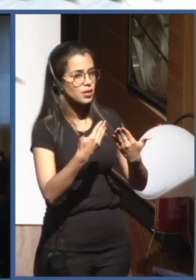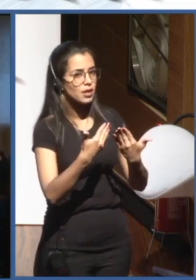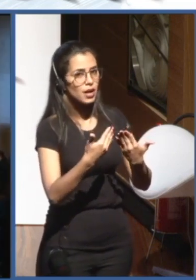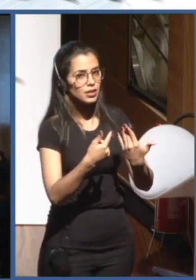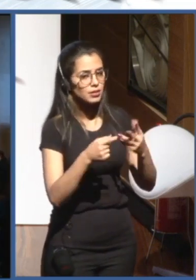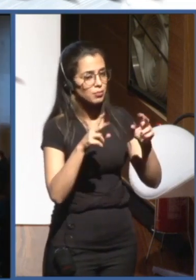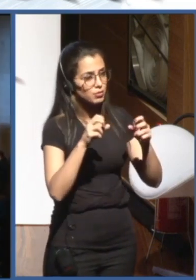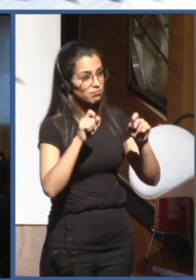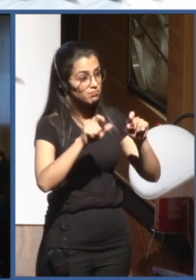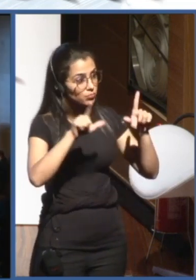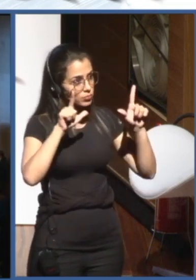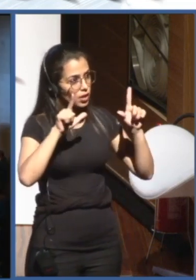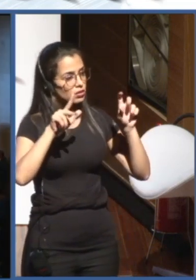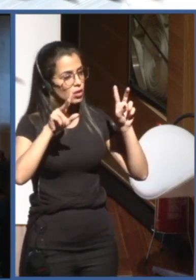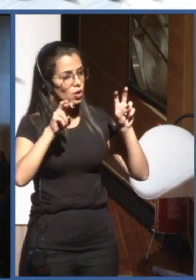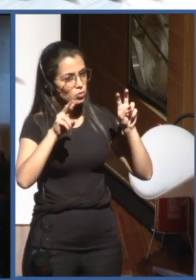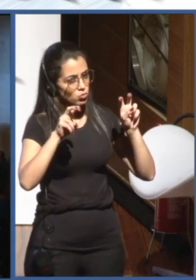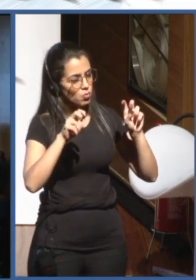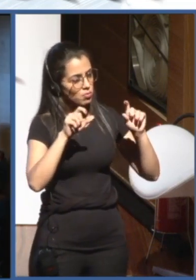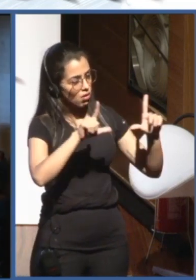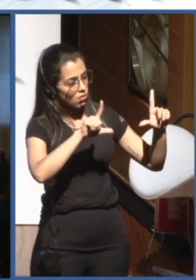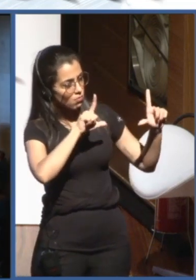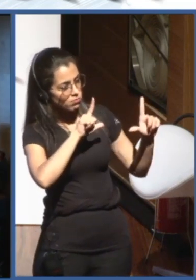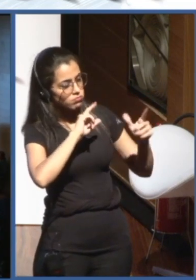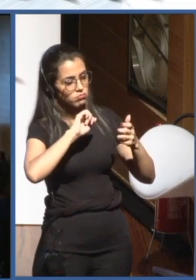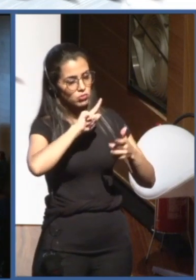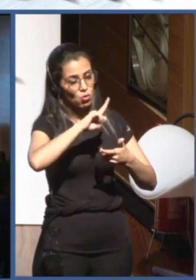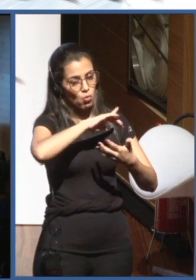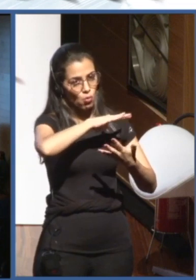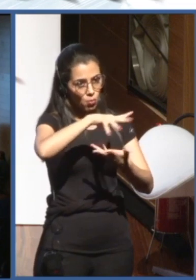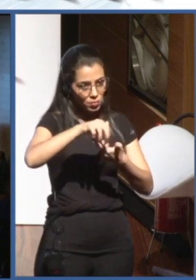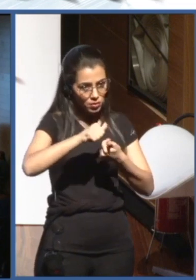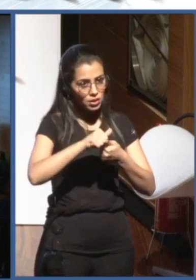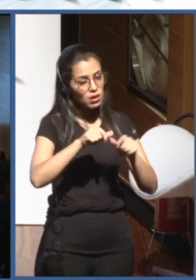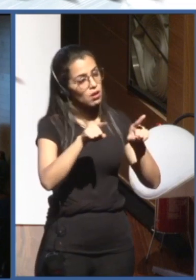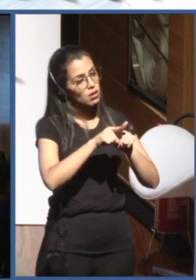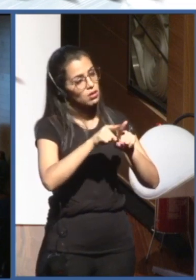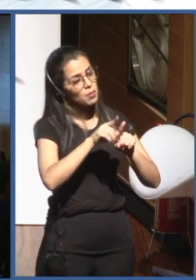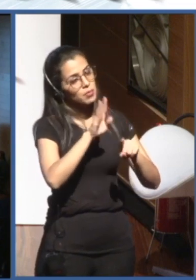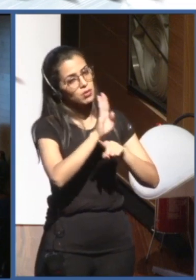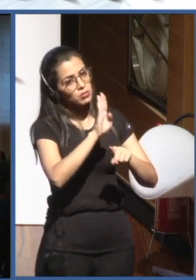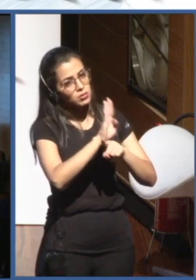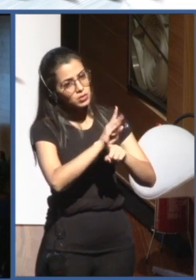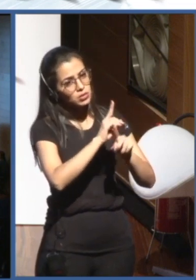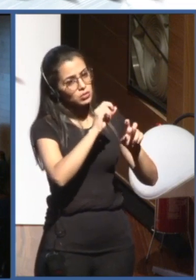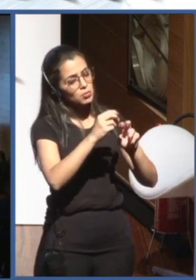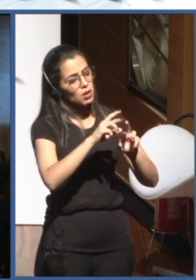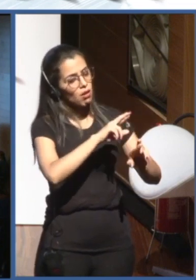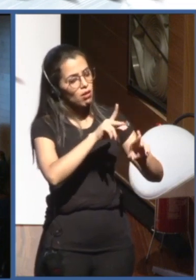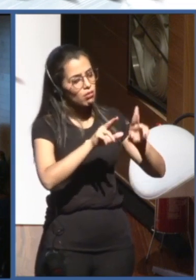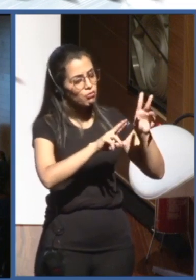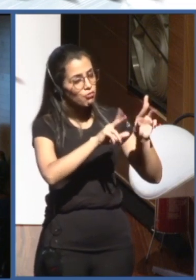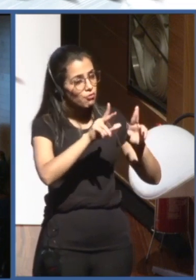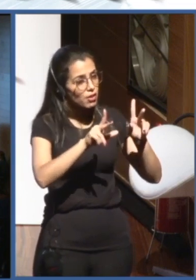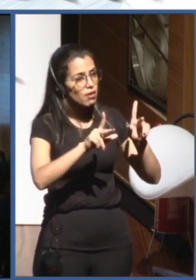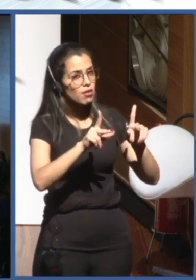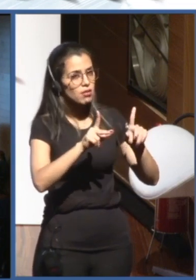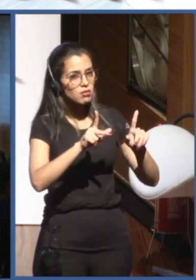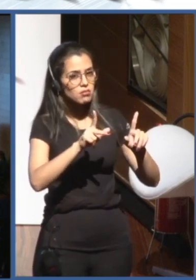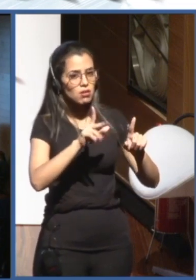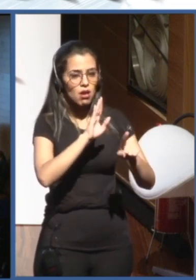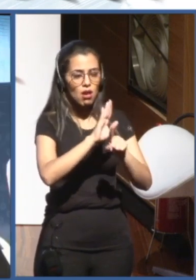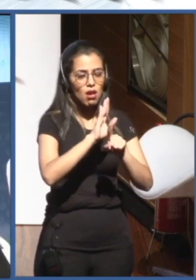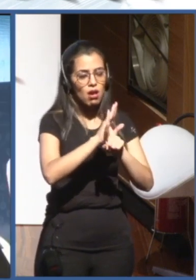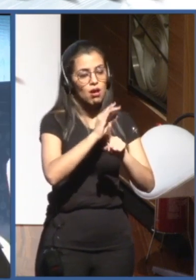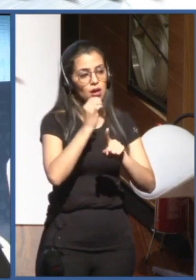also another opportunity to strengthen the collaboration with different organizations, but also with different experts around the world. And this is a huge